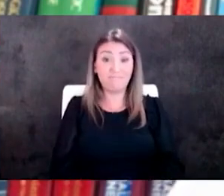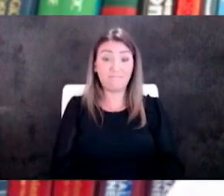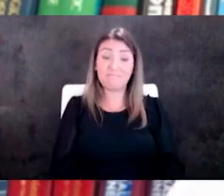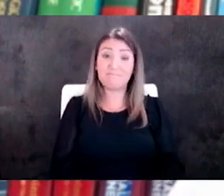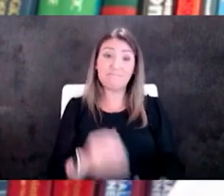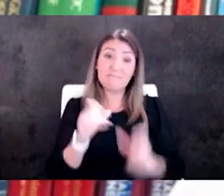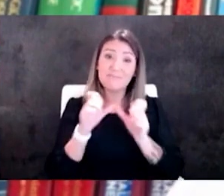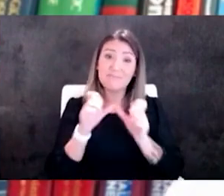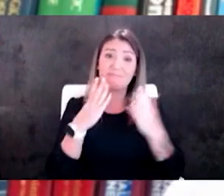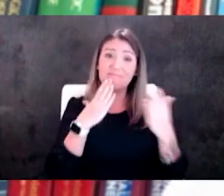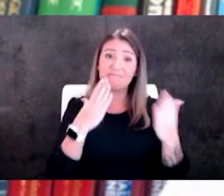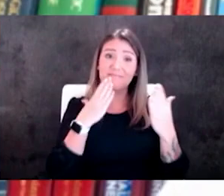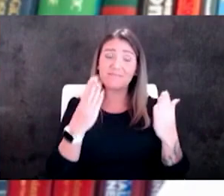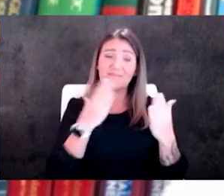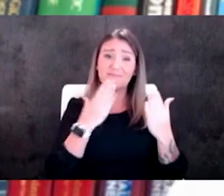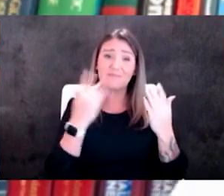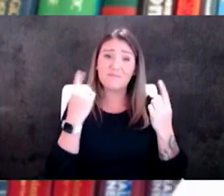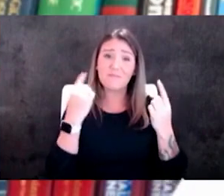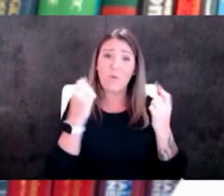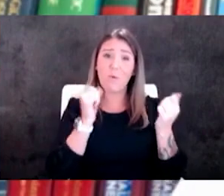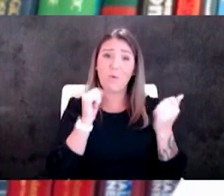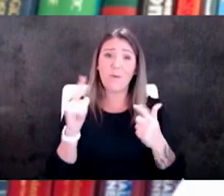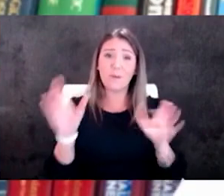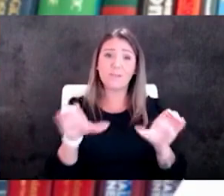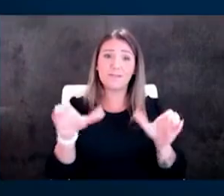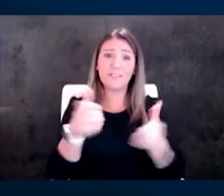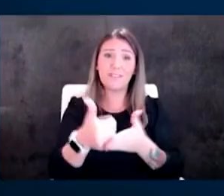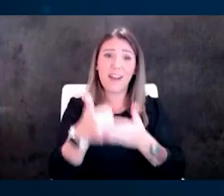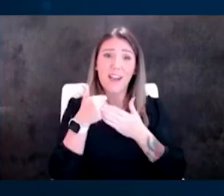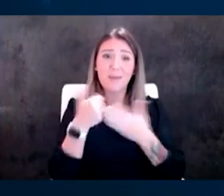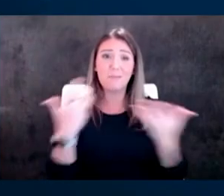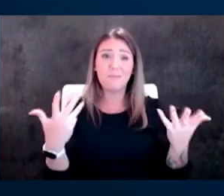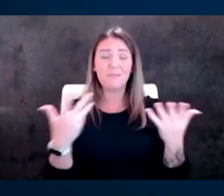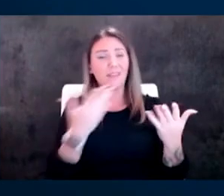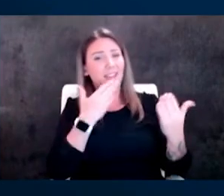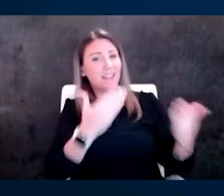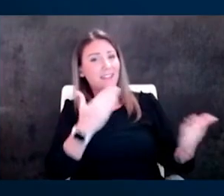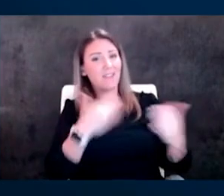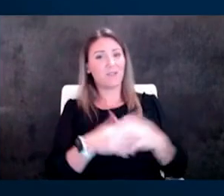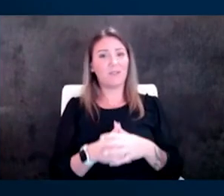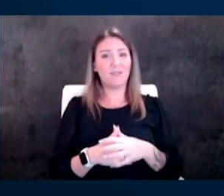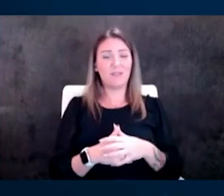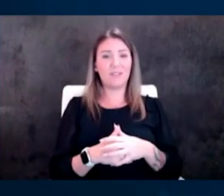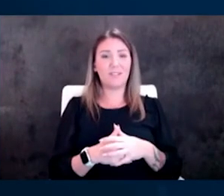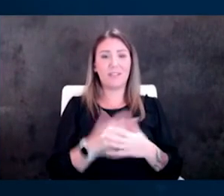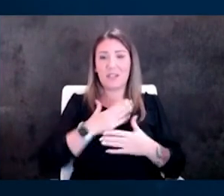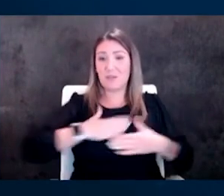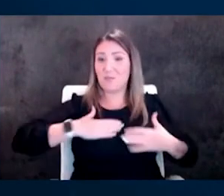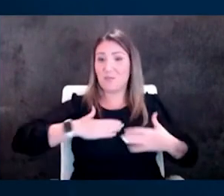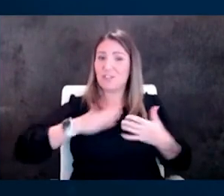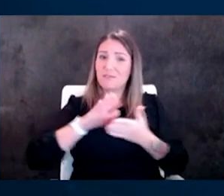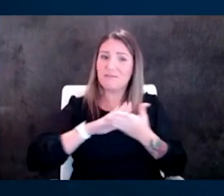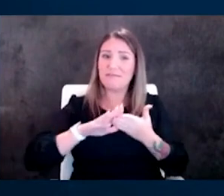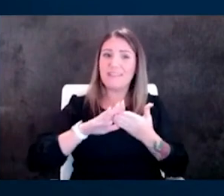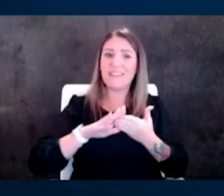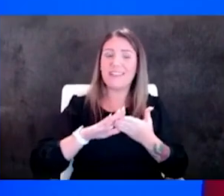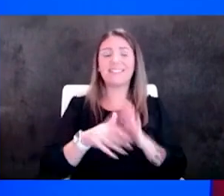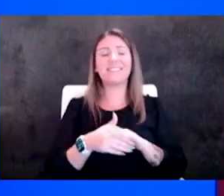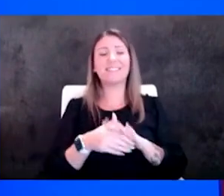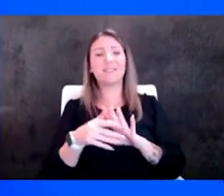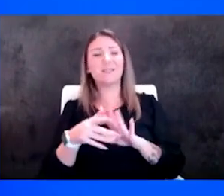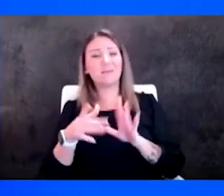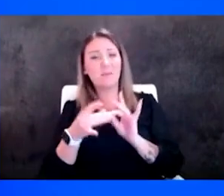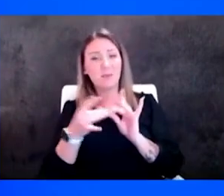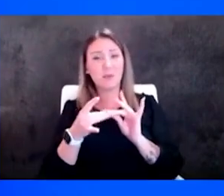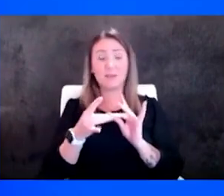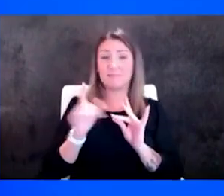to thank you guys for all that you've done to help us thank you i appreciate those kind words jody like dr mosher